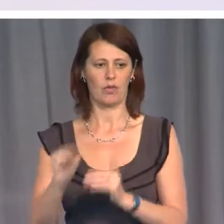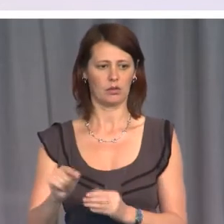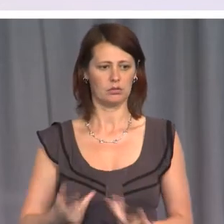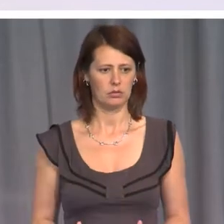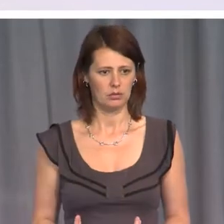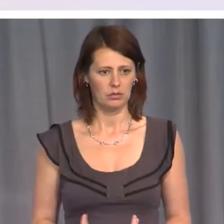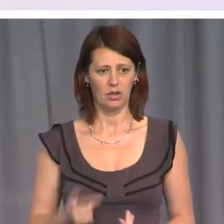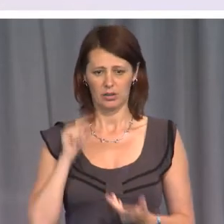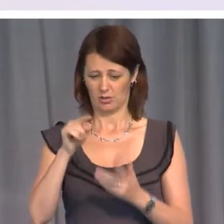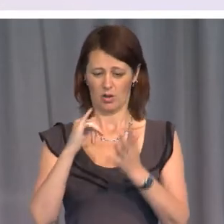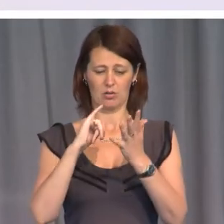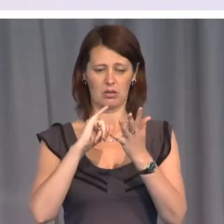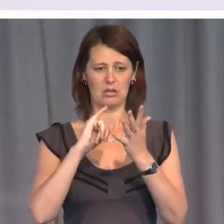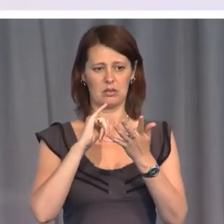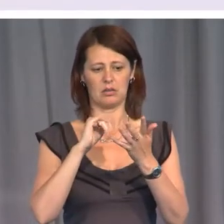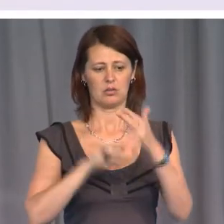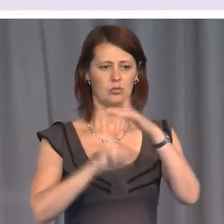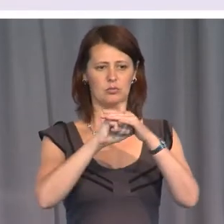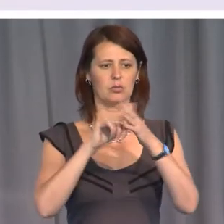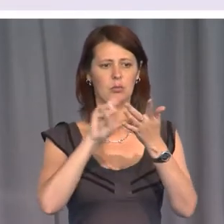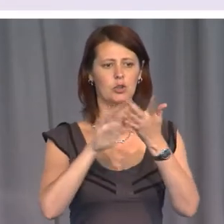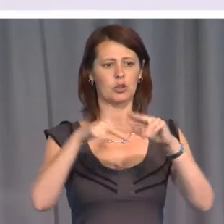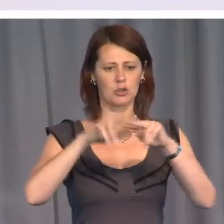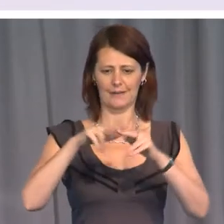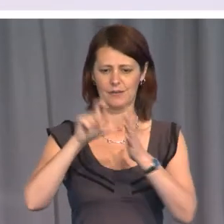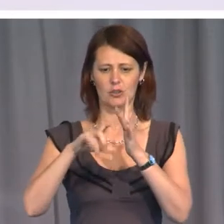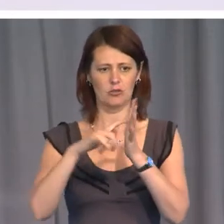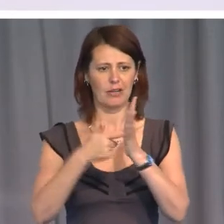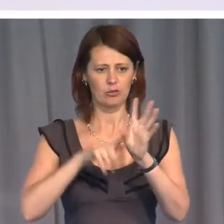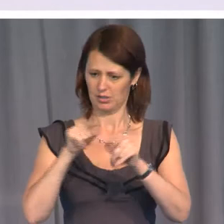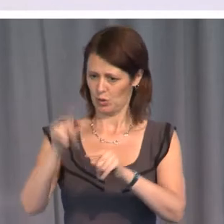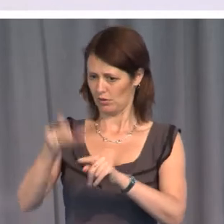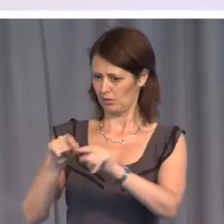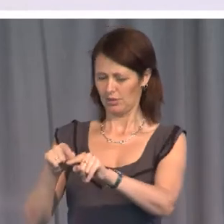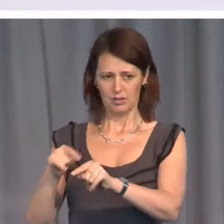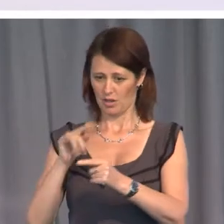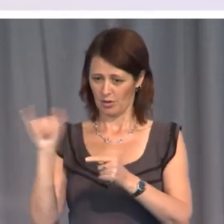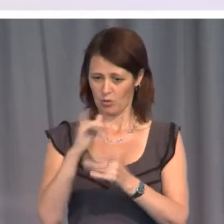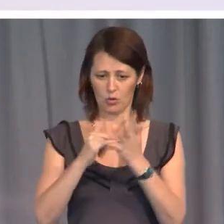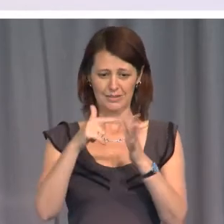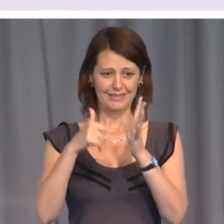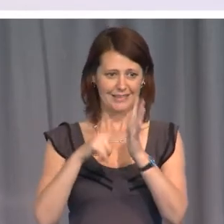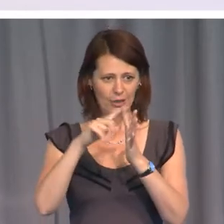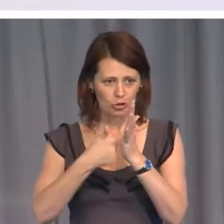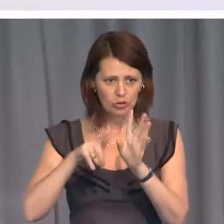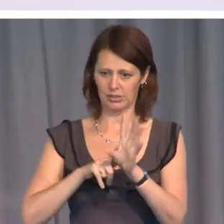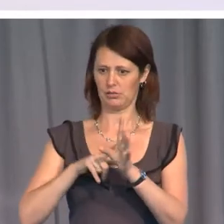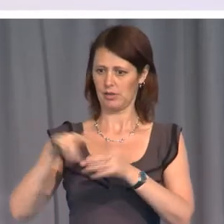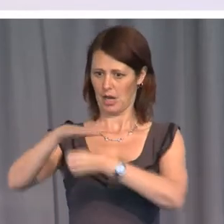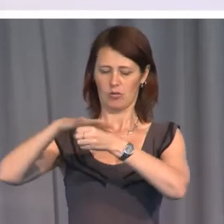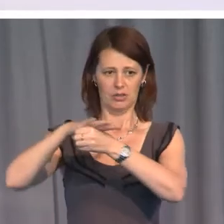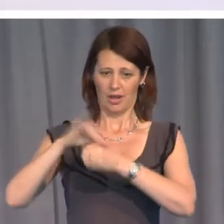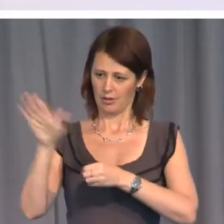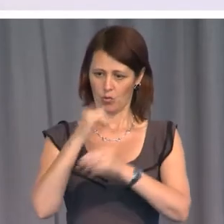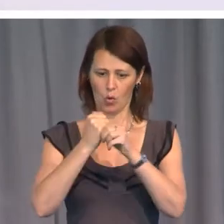security, the inspector general There's even a ministerial security advisor. All statutory positions, all guardians